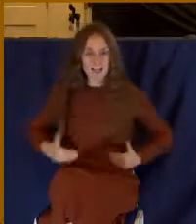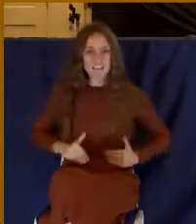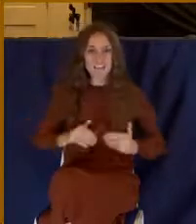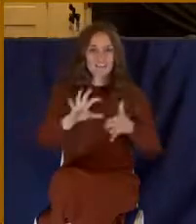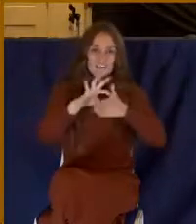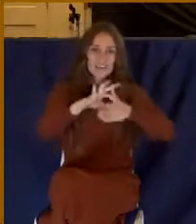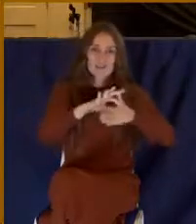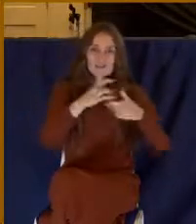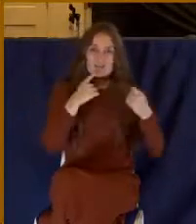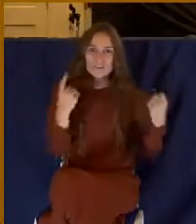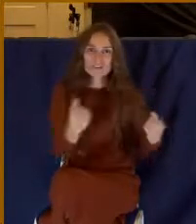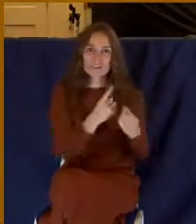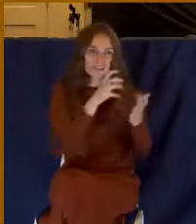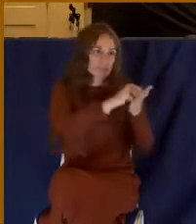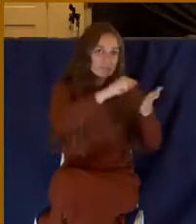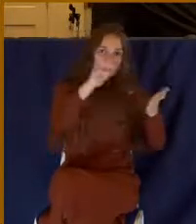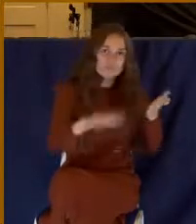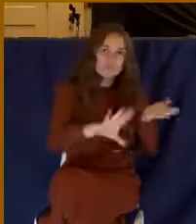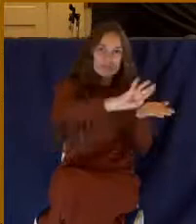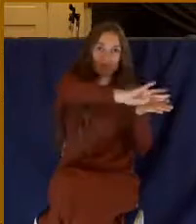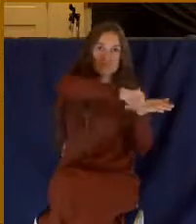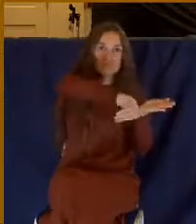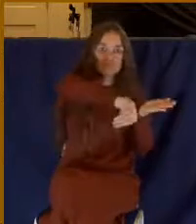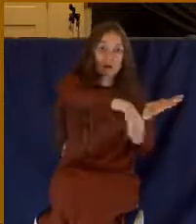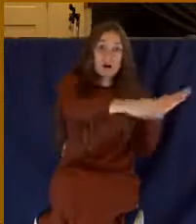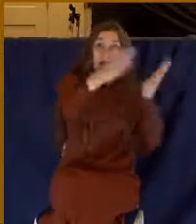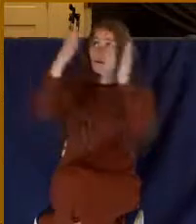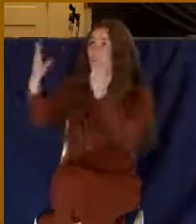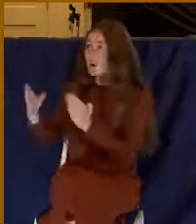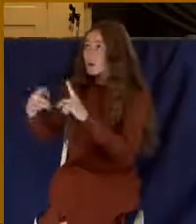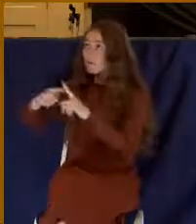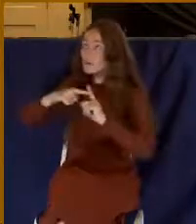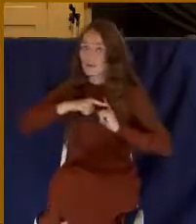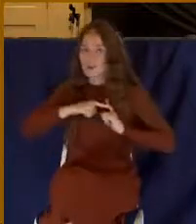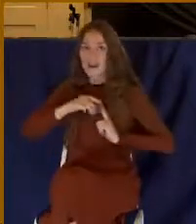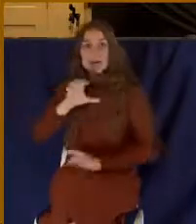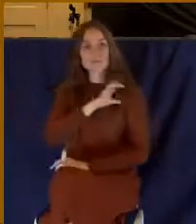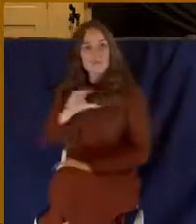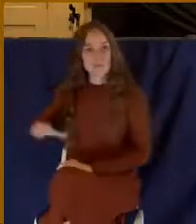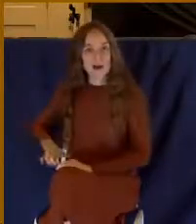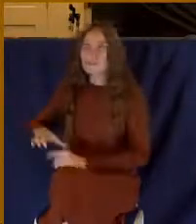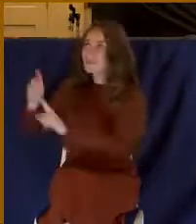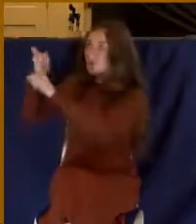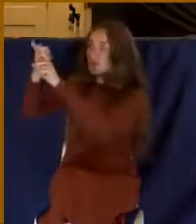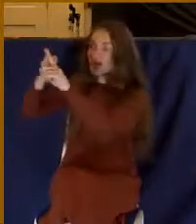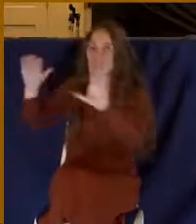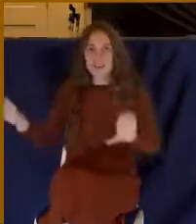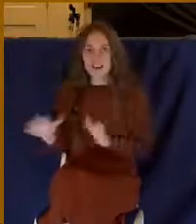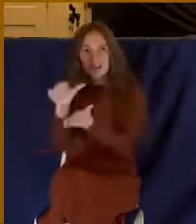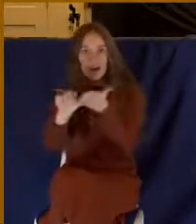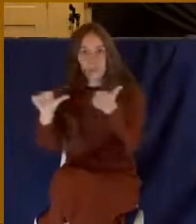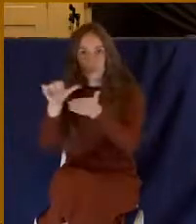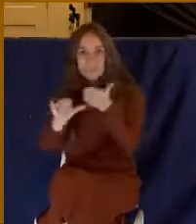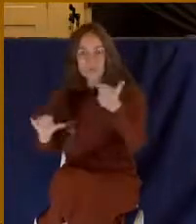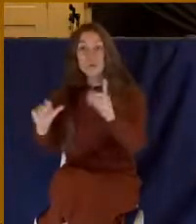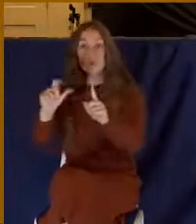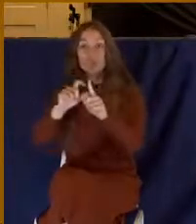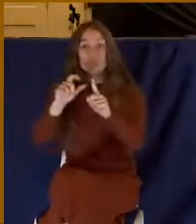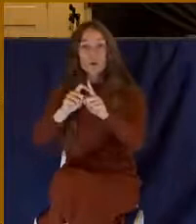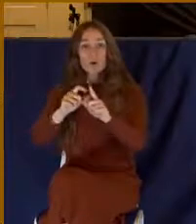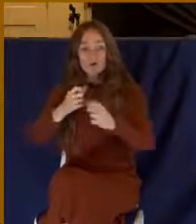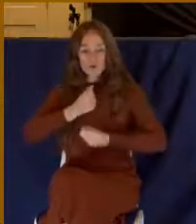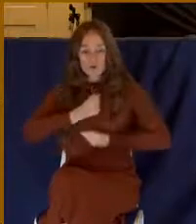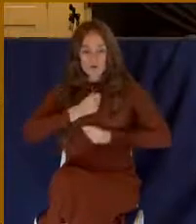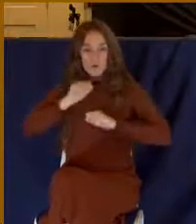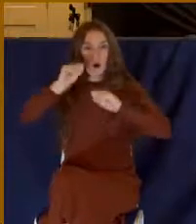Who performs this spiritual operation? Christ does. And what does he do? The word putting off here is a total breaking away. It means the